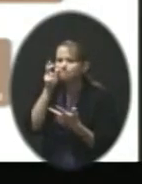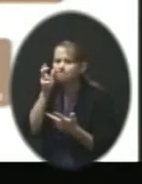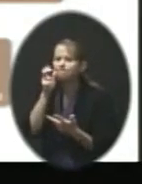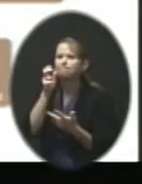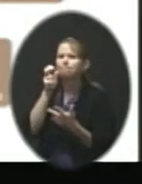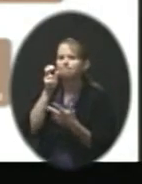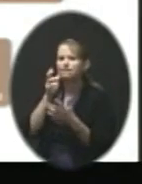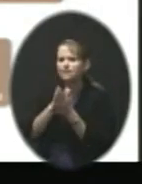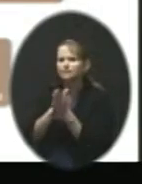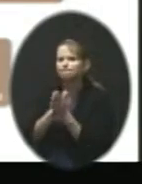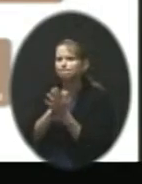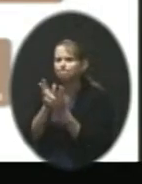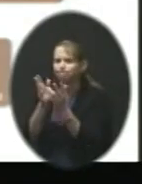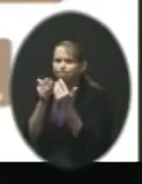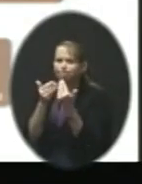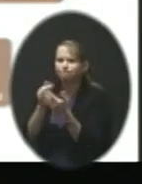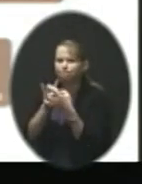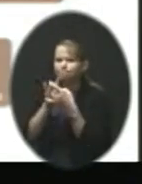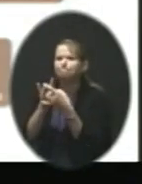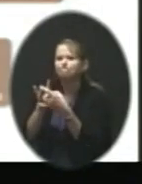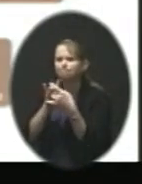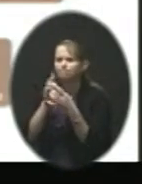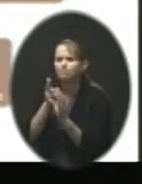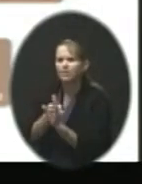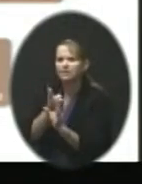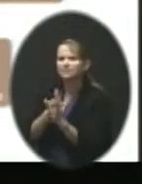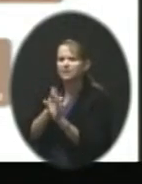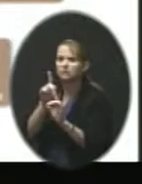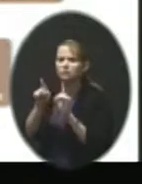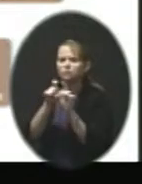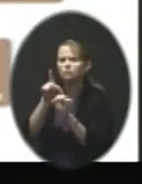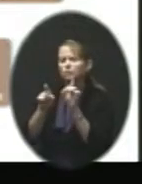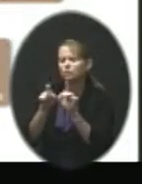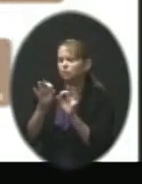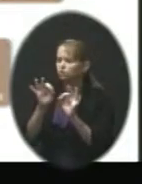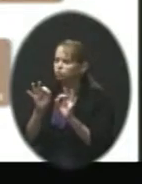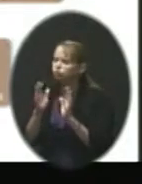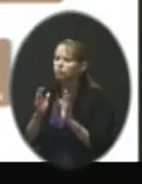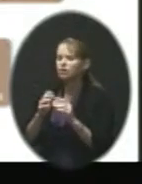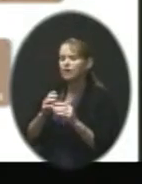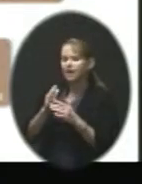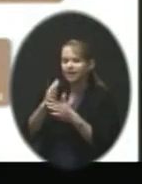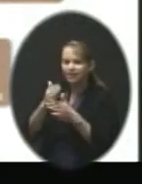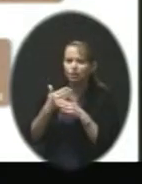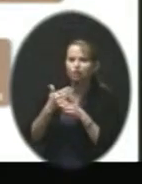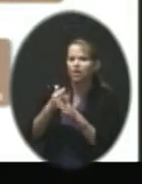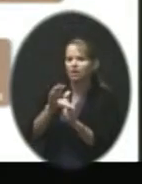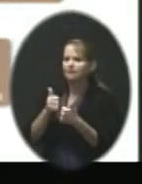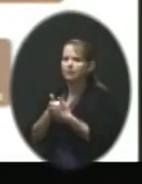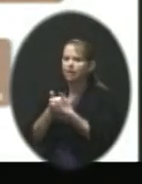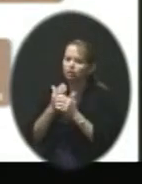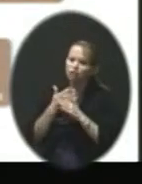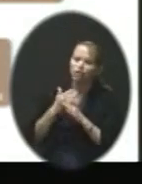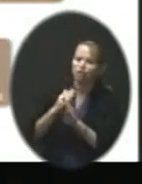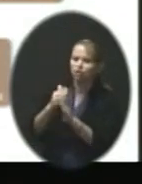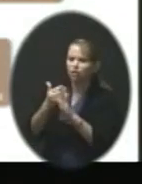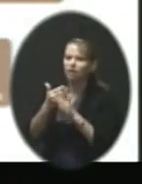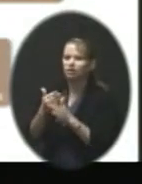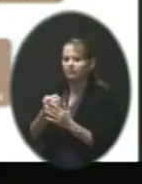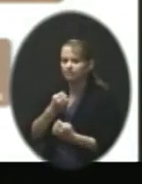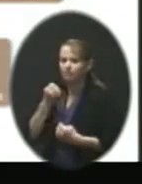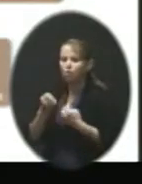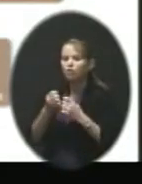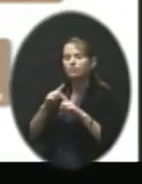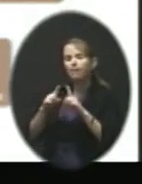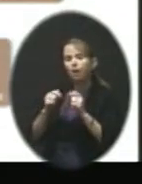participated. They had good questions. They shared the challenges. They shared the emotions. But with me, they came